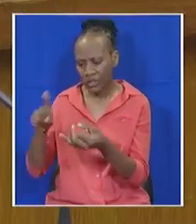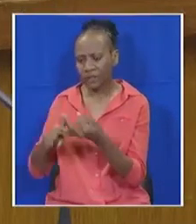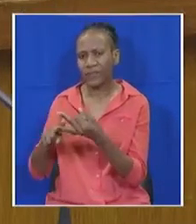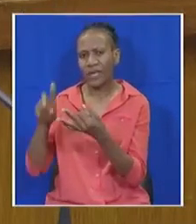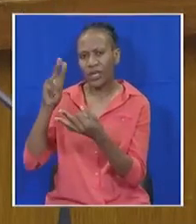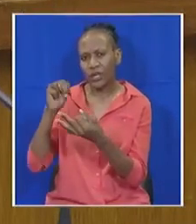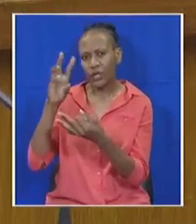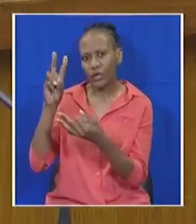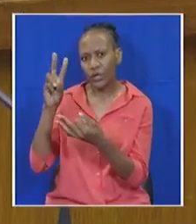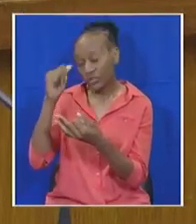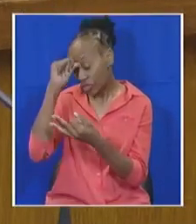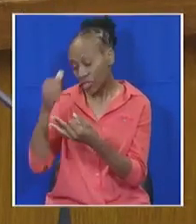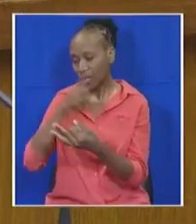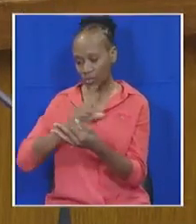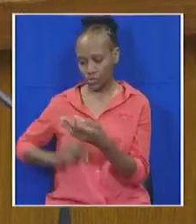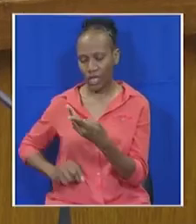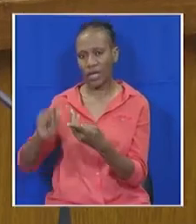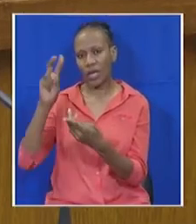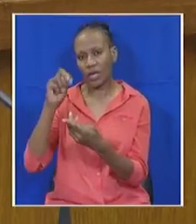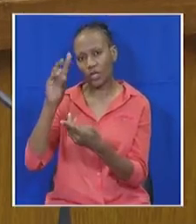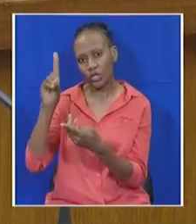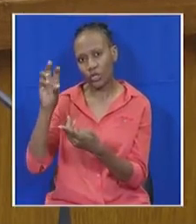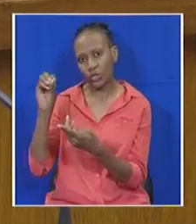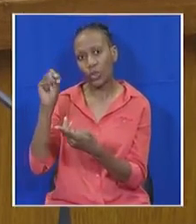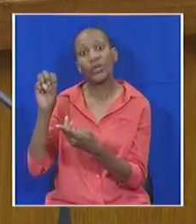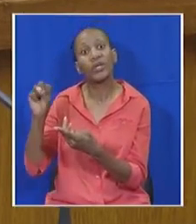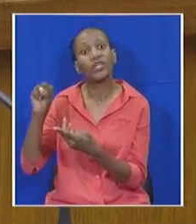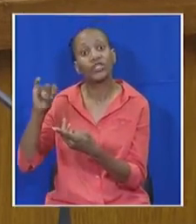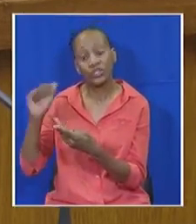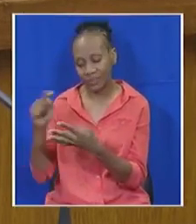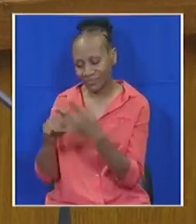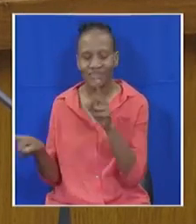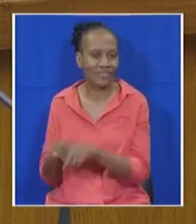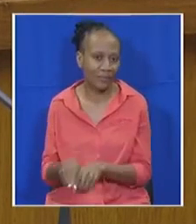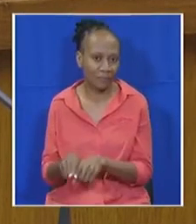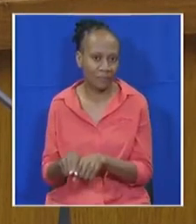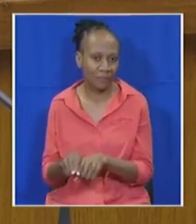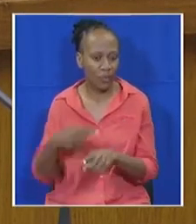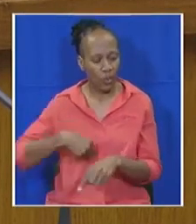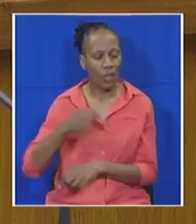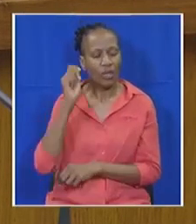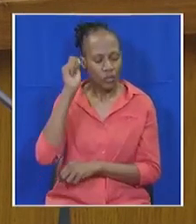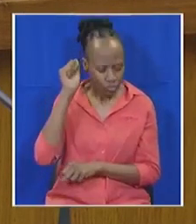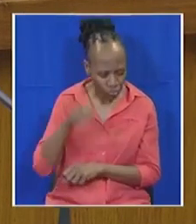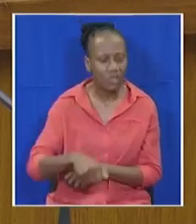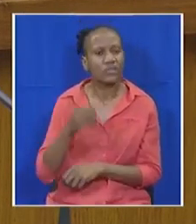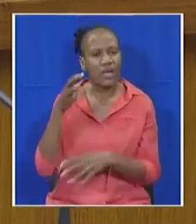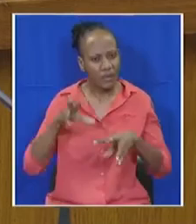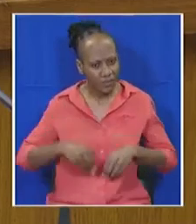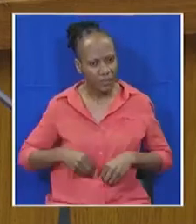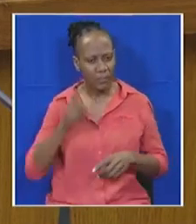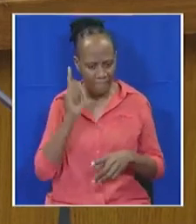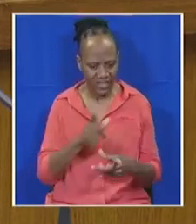India, and China. These are our realities. These are the realities that we must seek to transform and